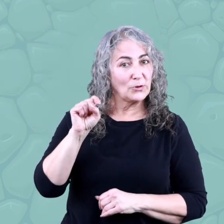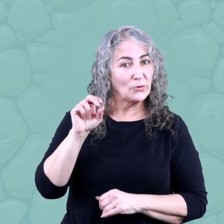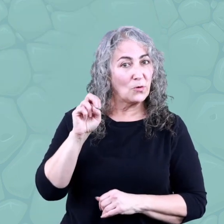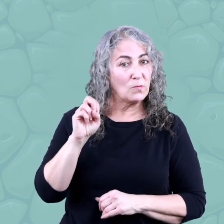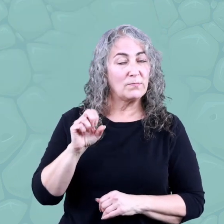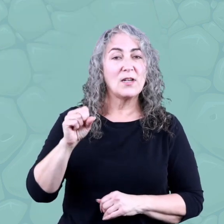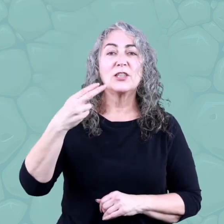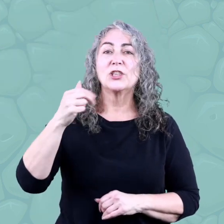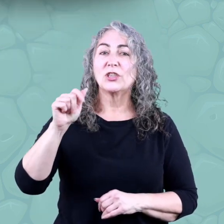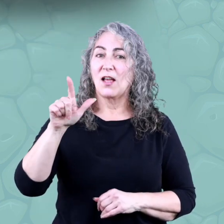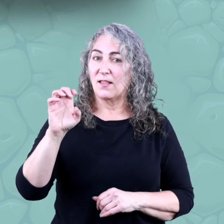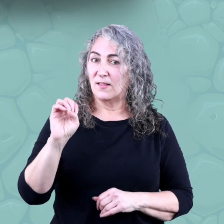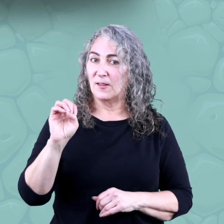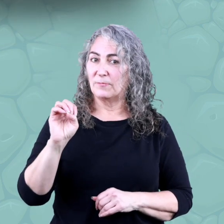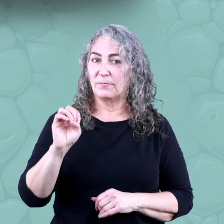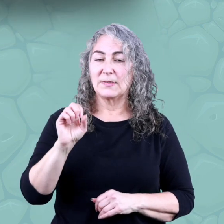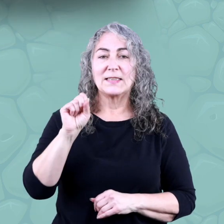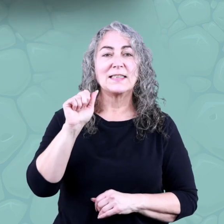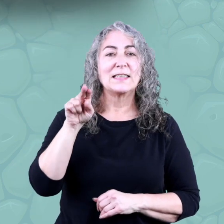Limestone Shale